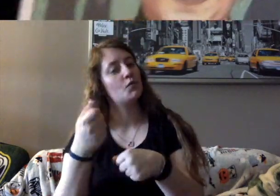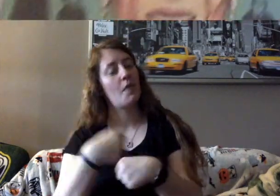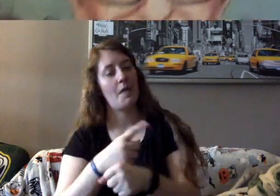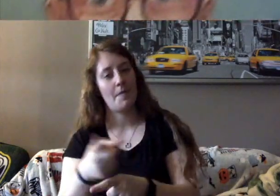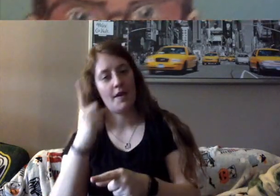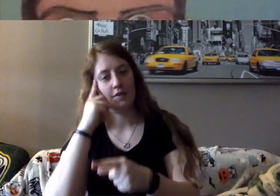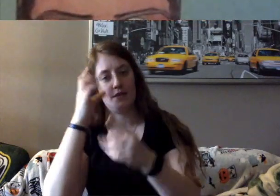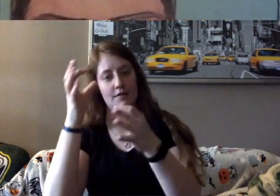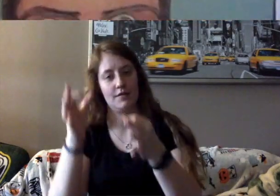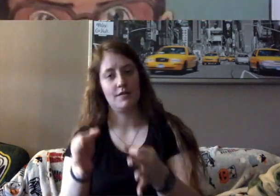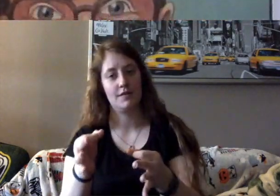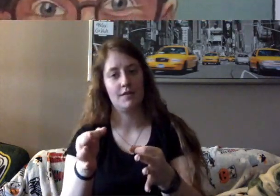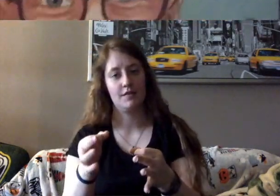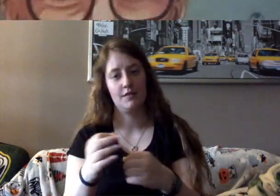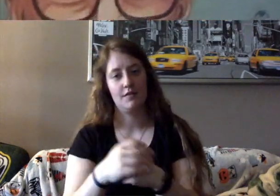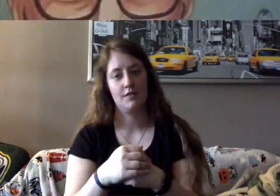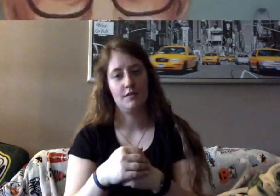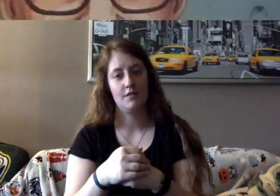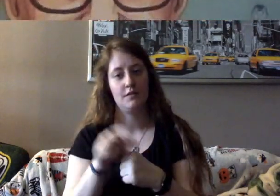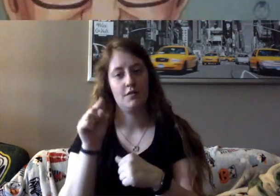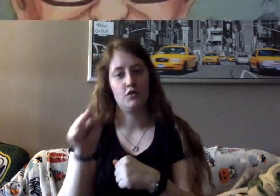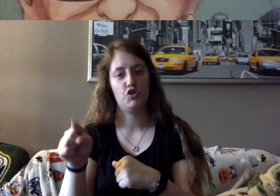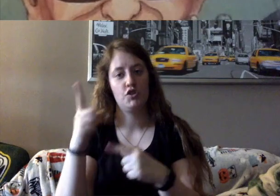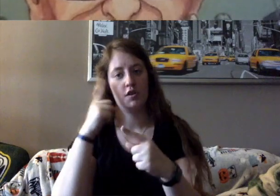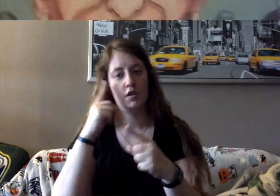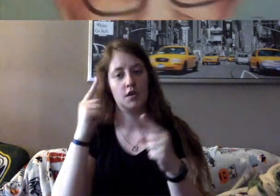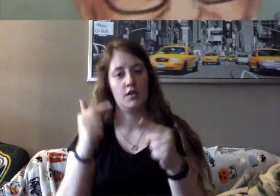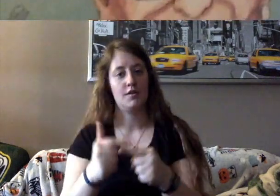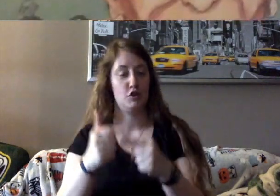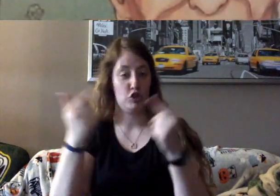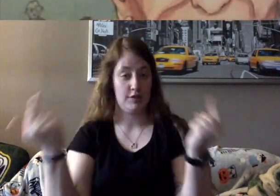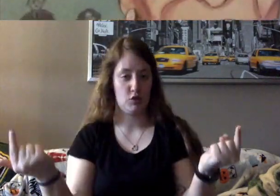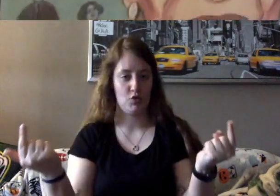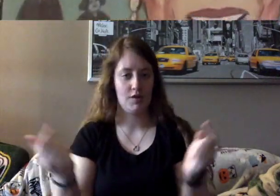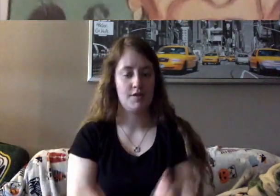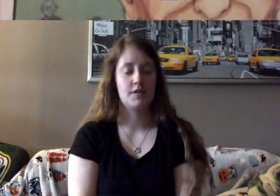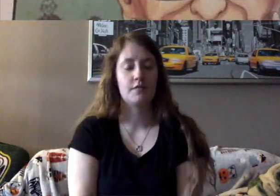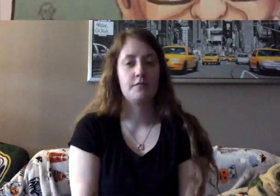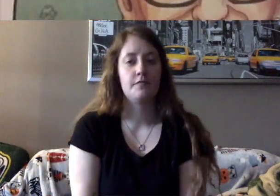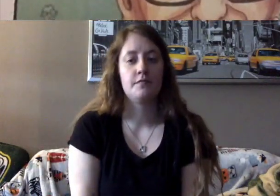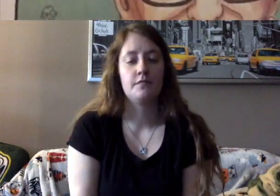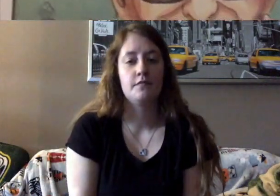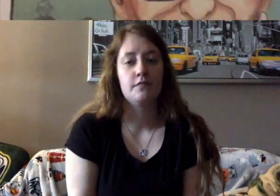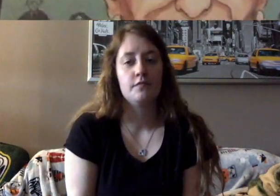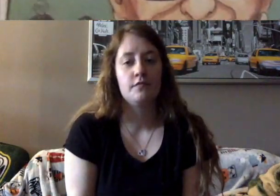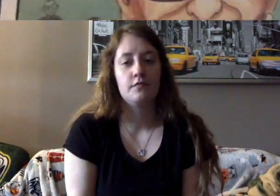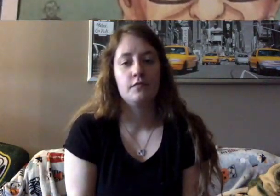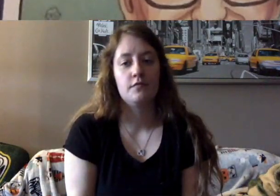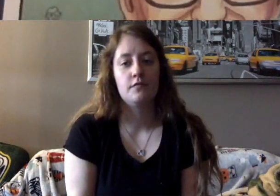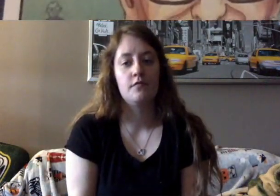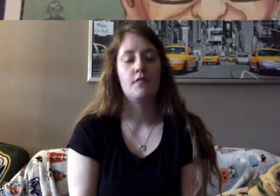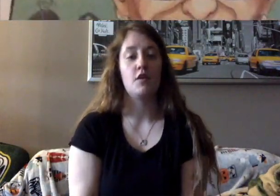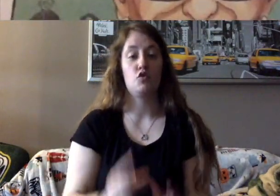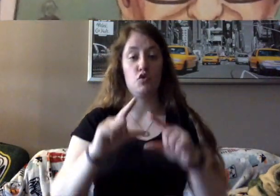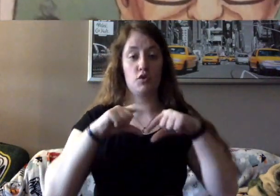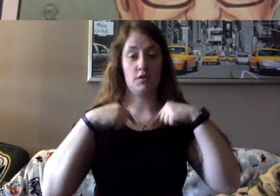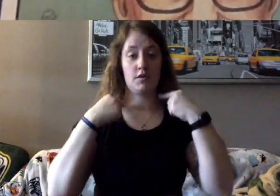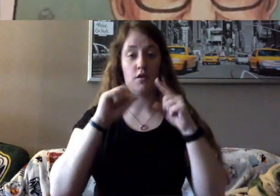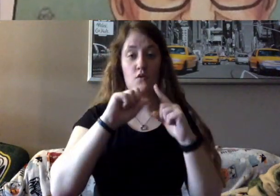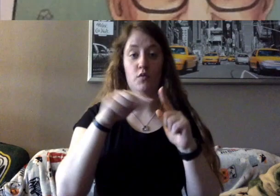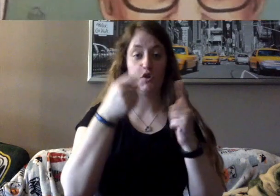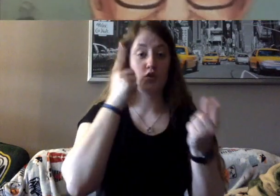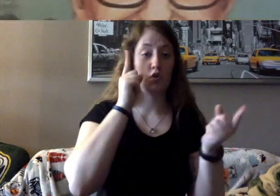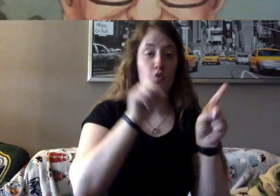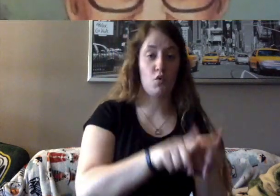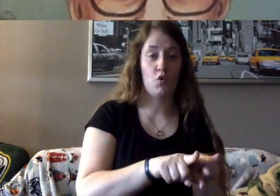Justice Ginsburg disagrees. So she has one collar that she wears when she agrees with